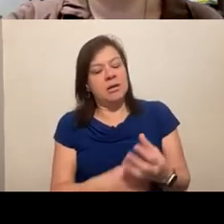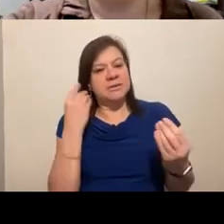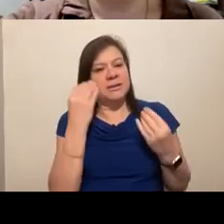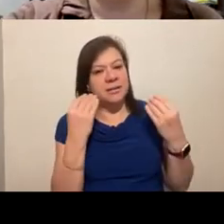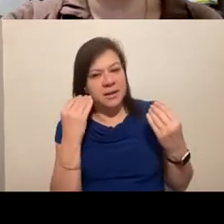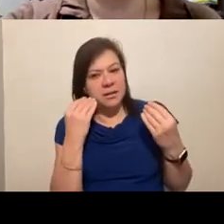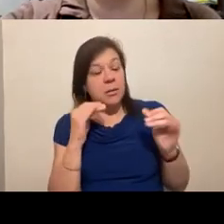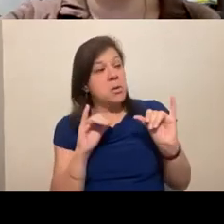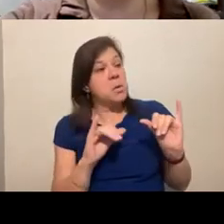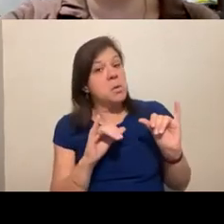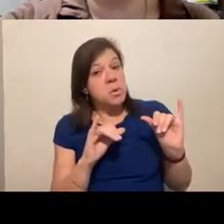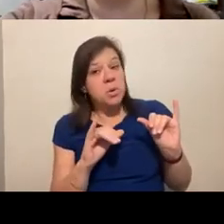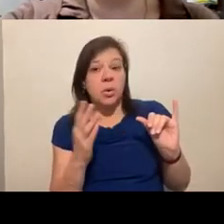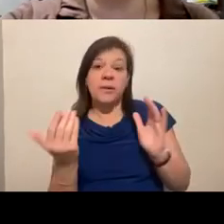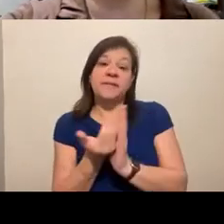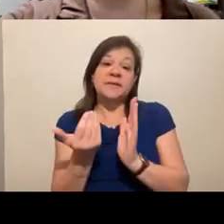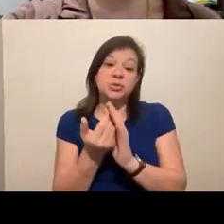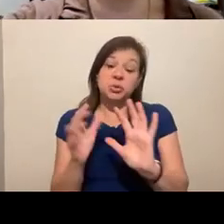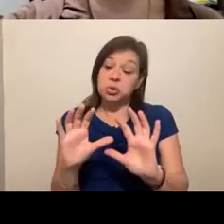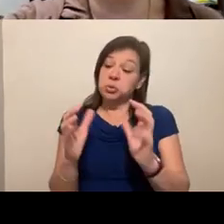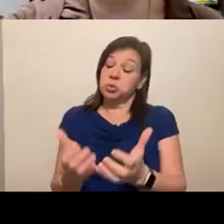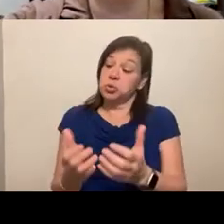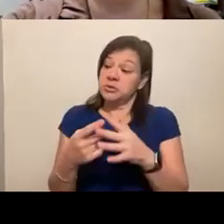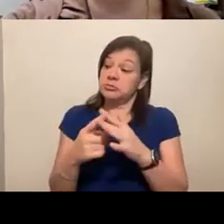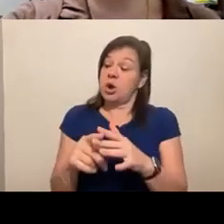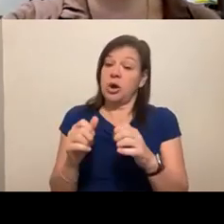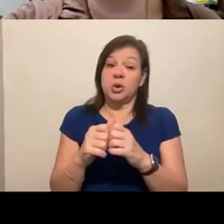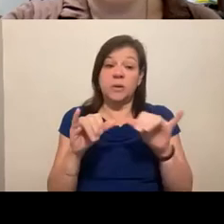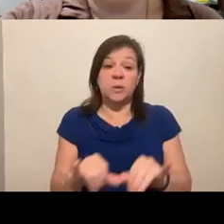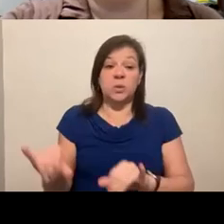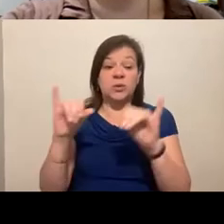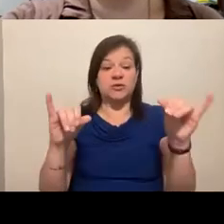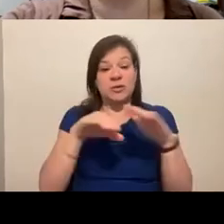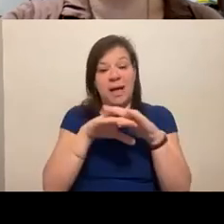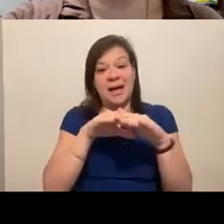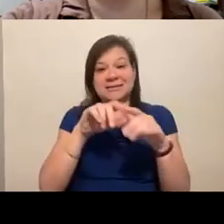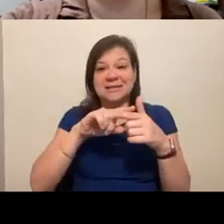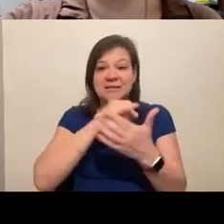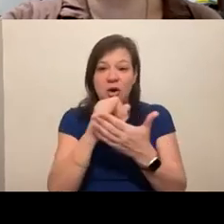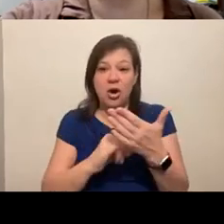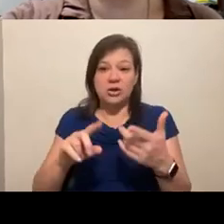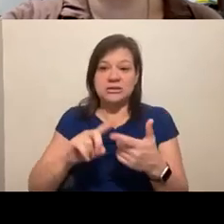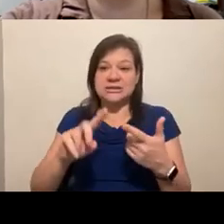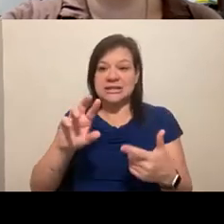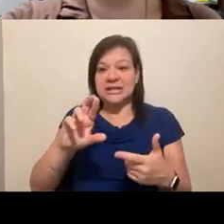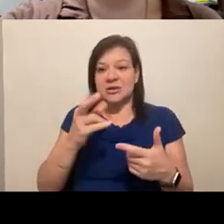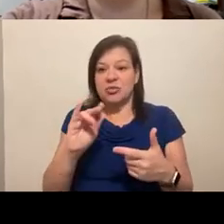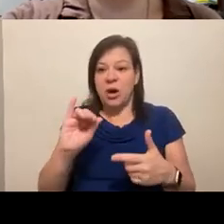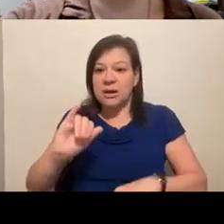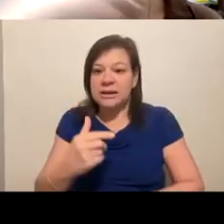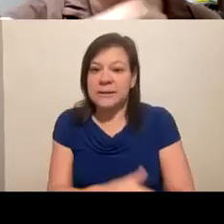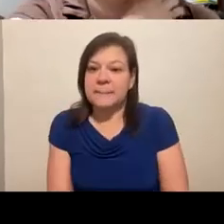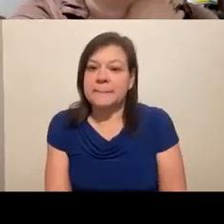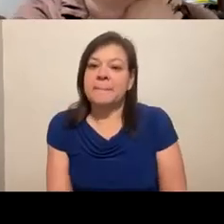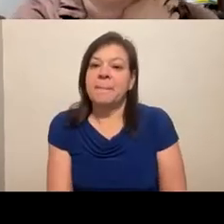oh, well, this new group is starting with universal access in the arts in Raleigh. And there's this conference all about accessibility in the arts.